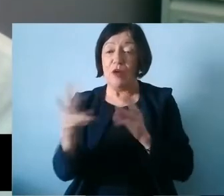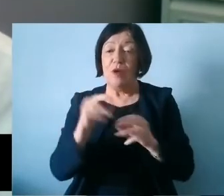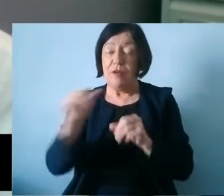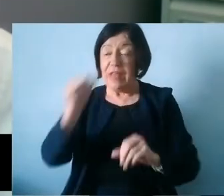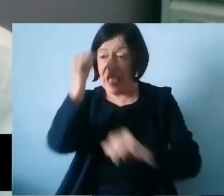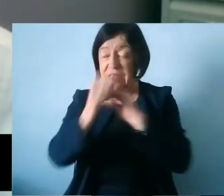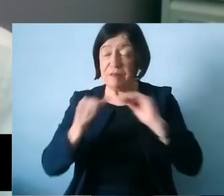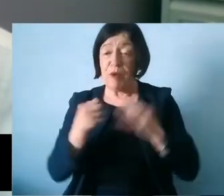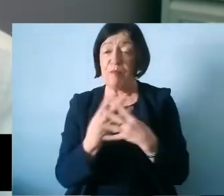work of the Expert Panel.